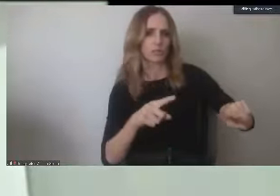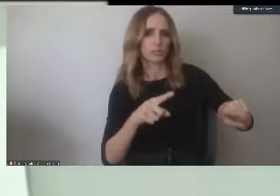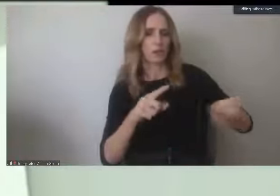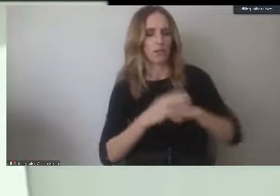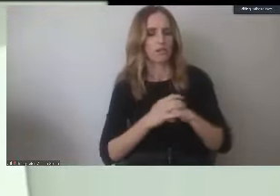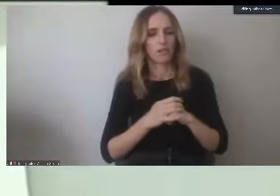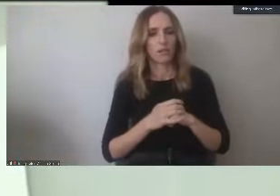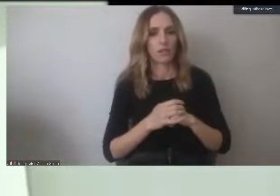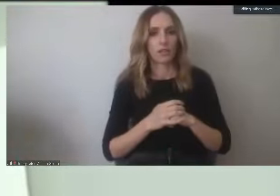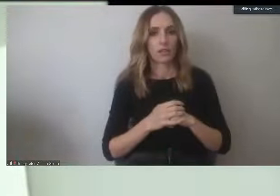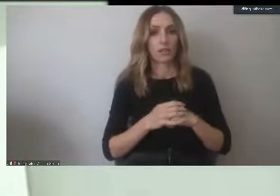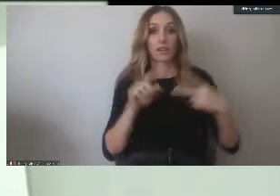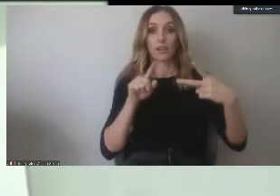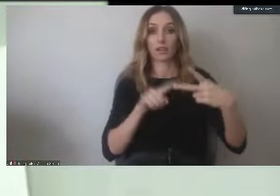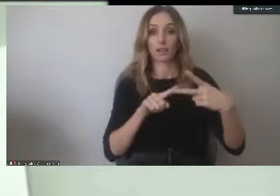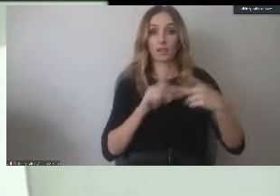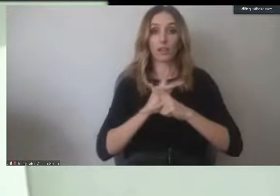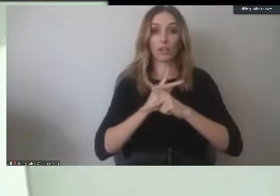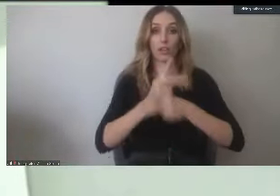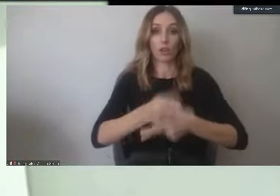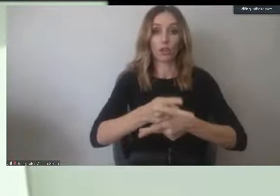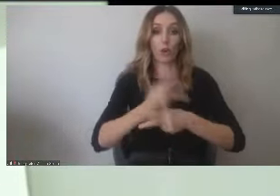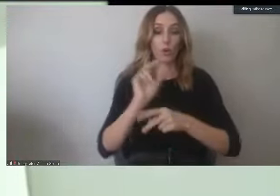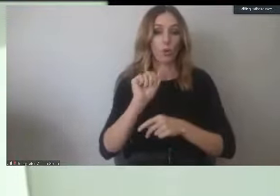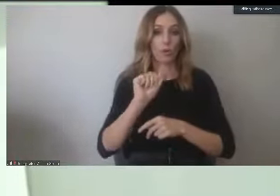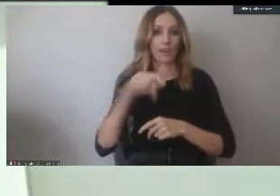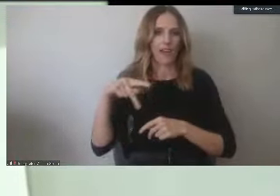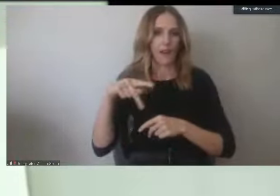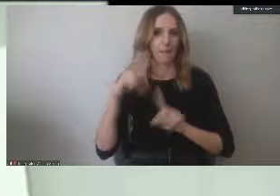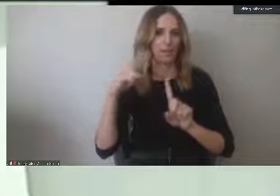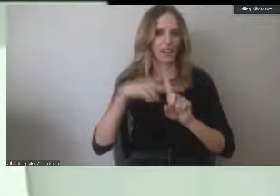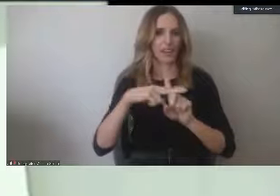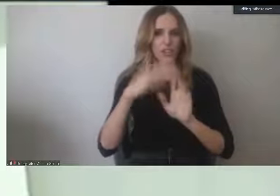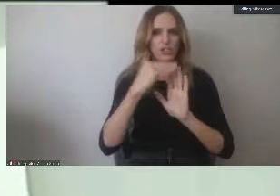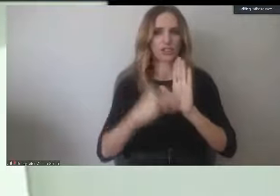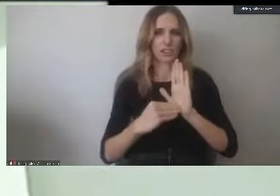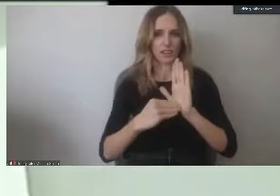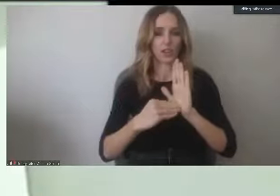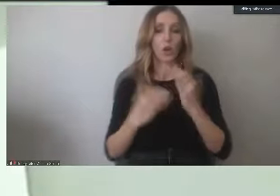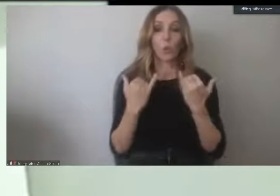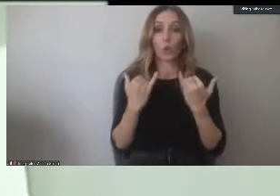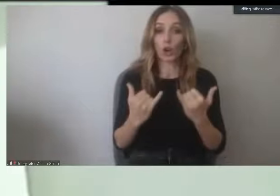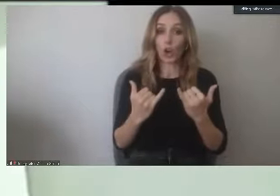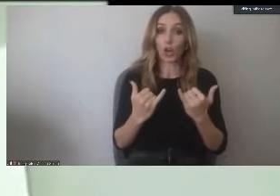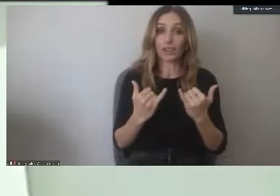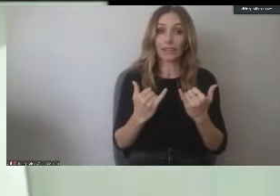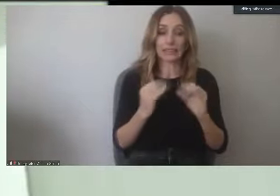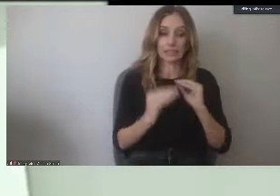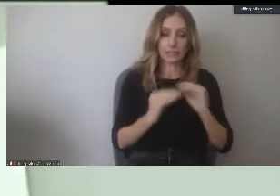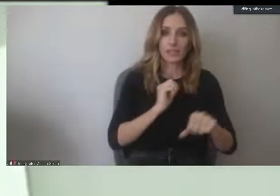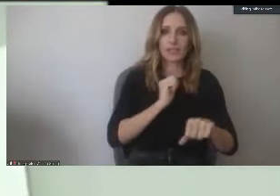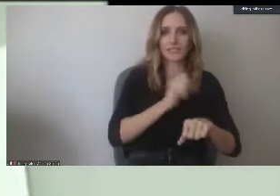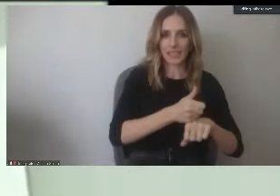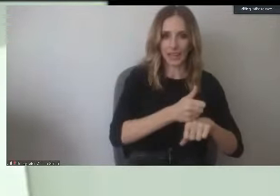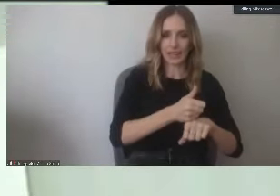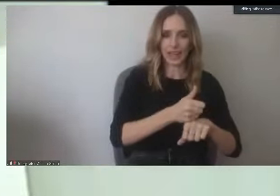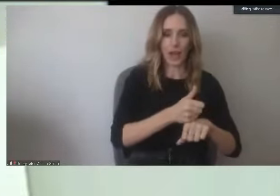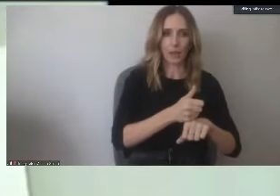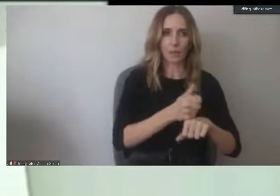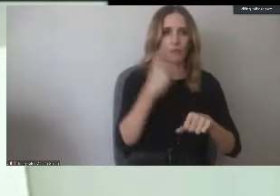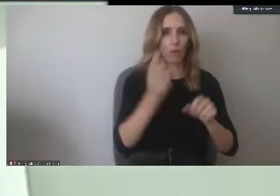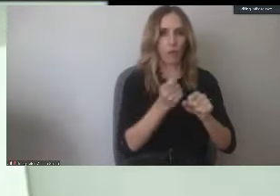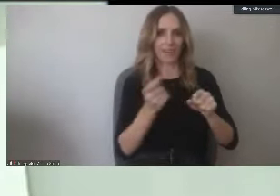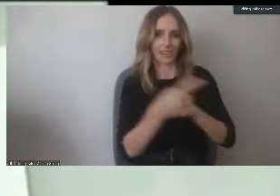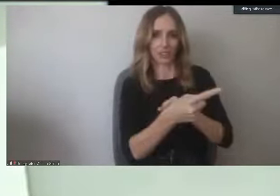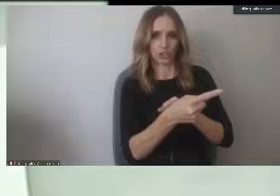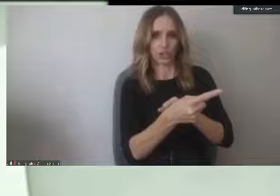As far as the loan application, we are currently in the process of setting up all of the financial aid terms for the next school year, which is